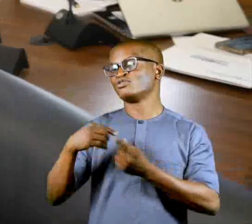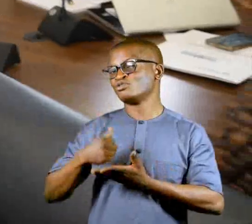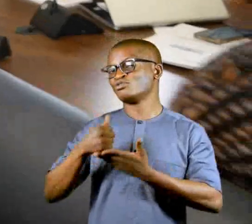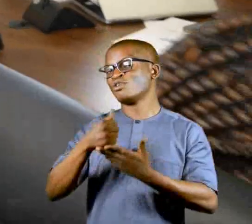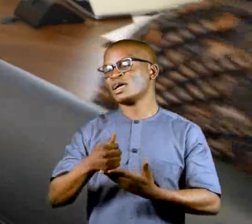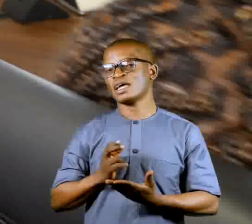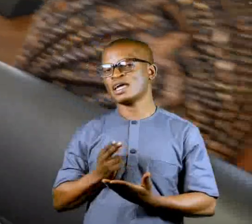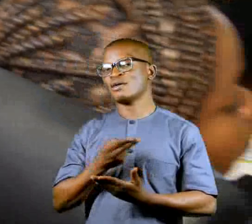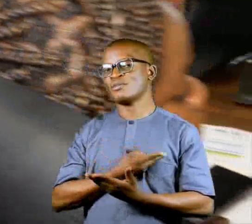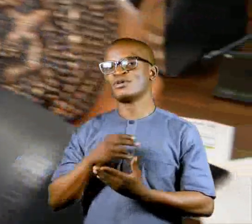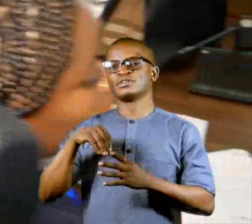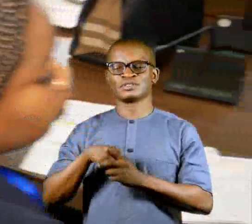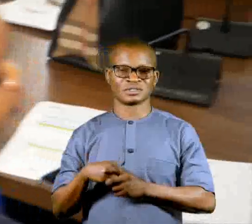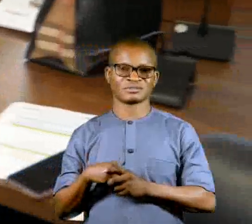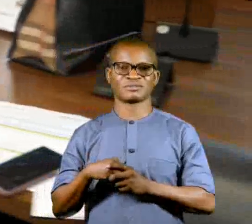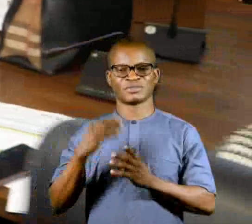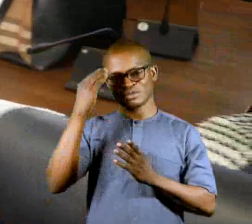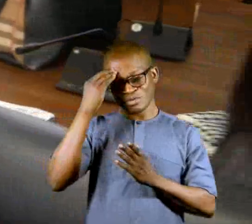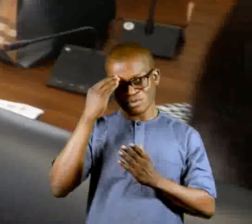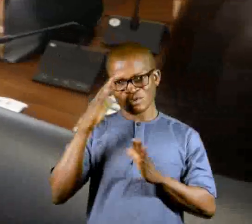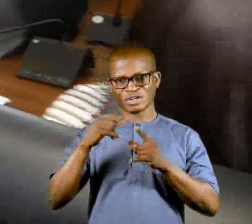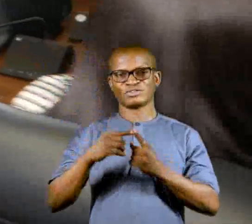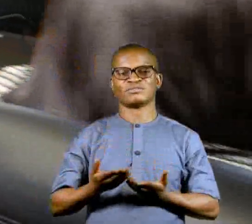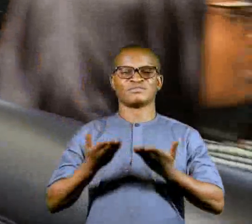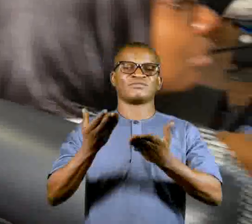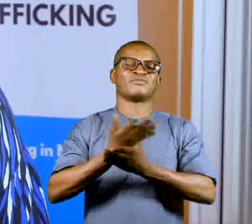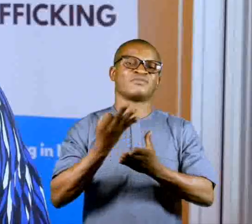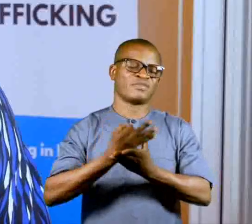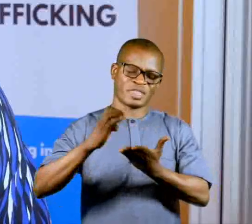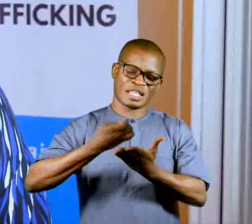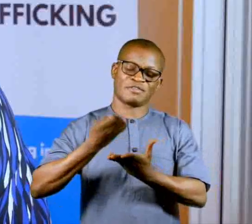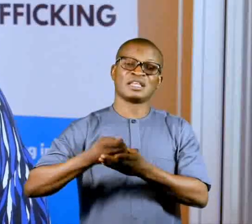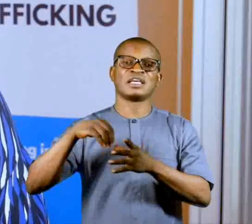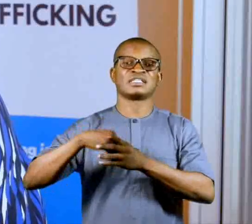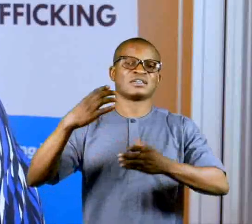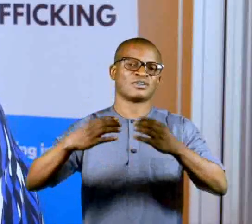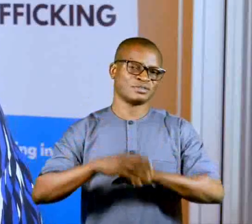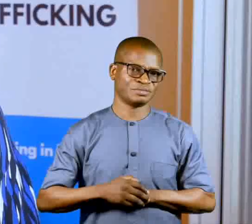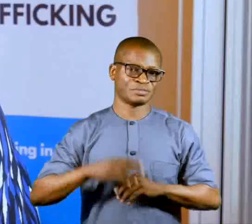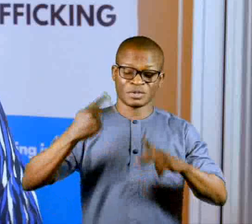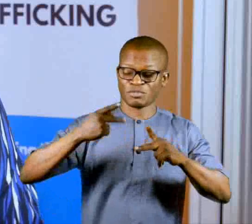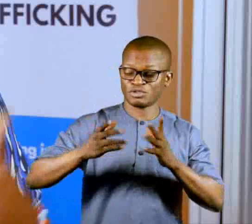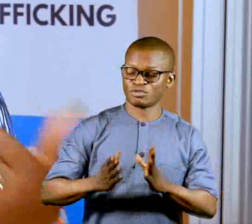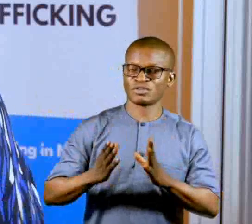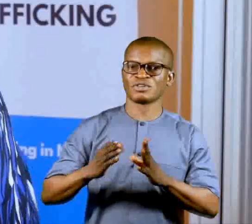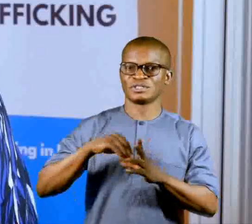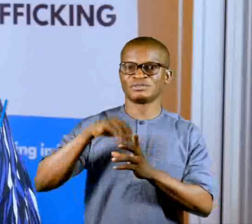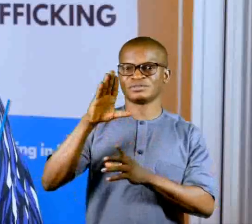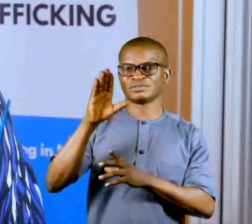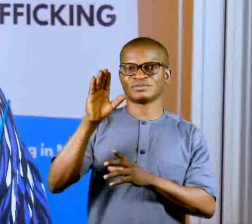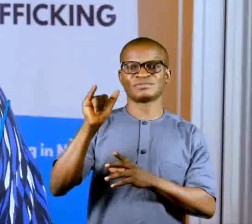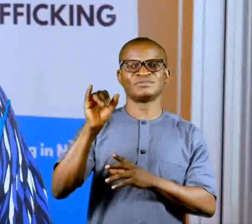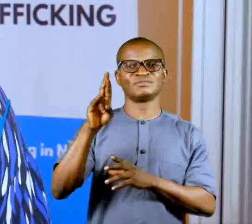going to help in how to tender digital evidence in courts. We are prosecutors but in the